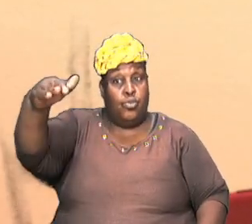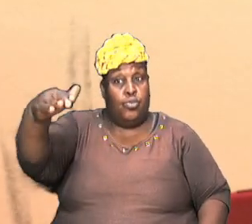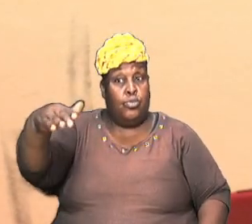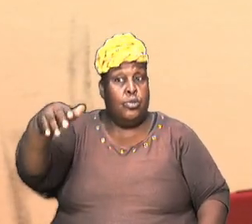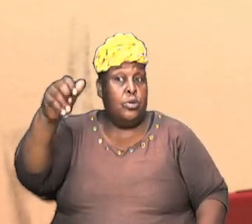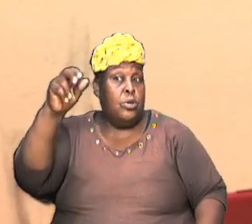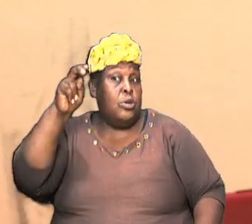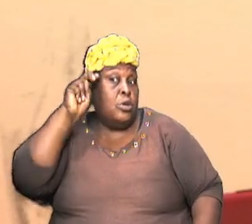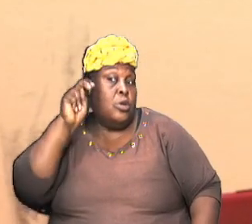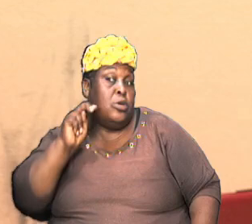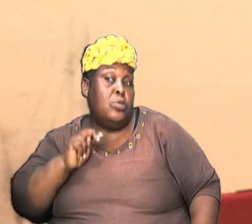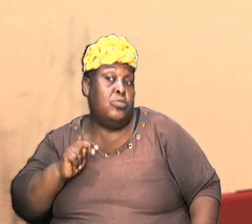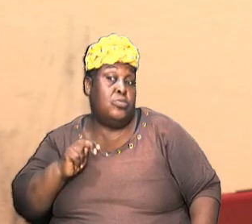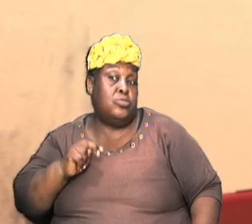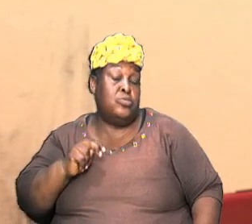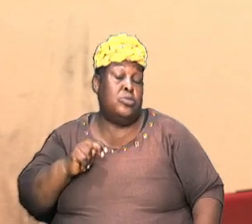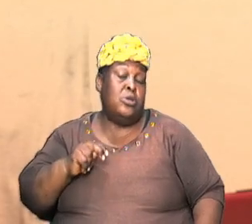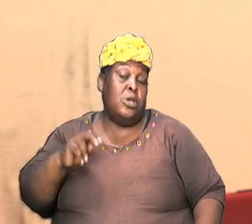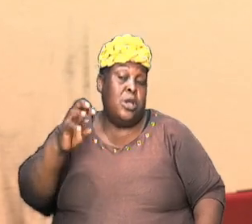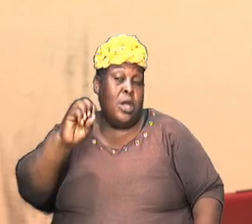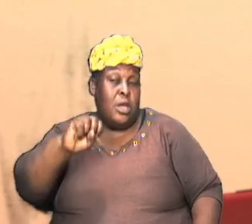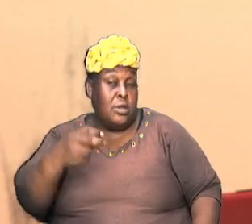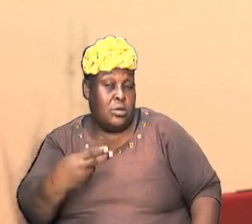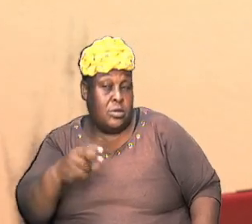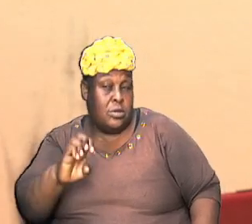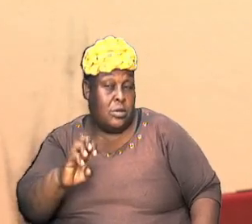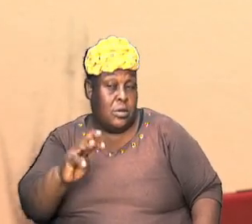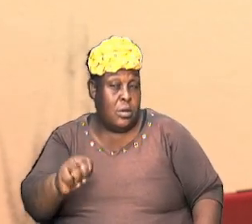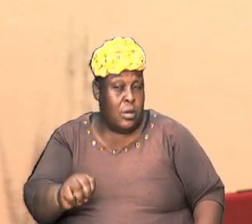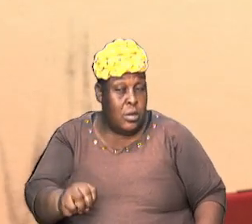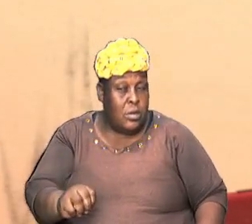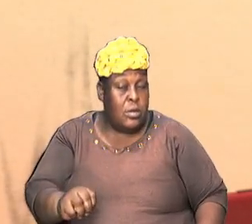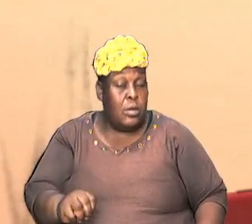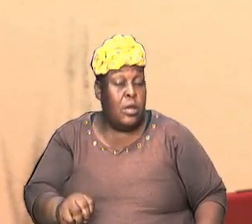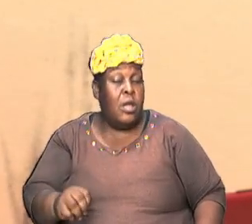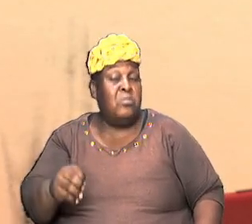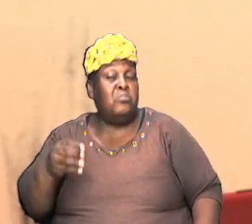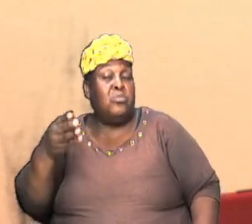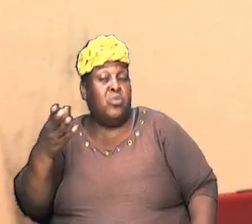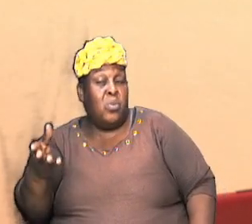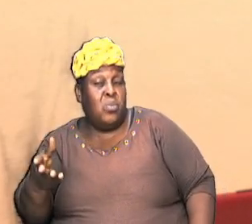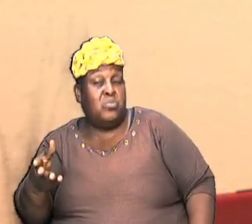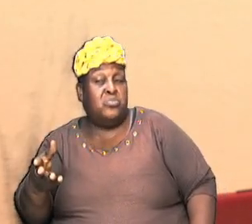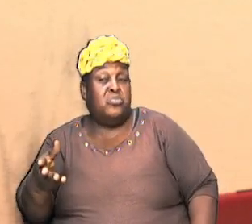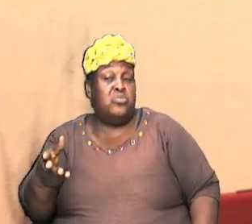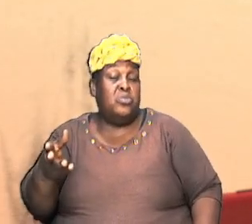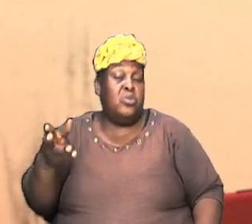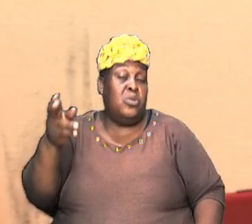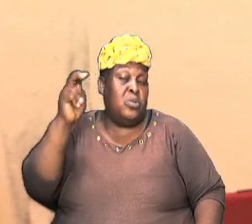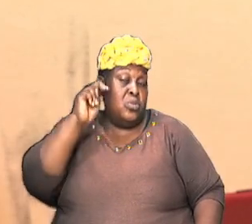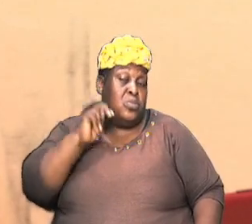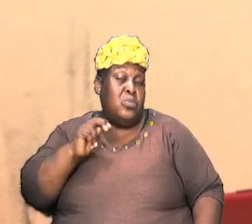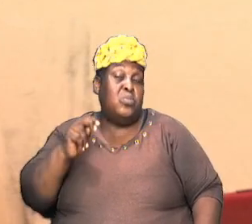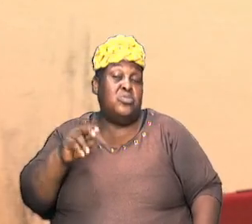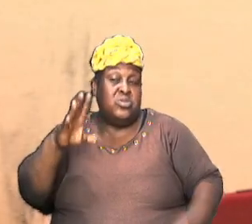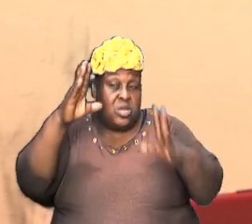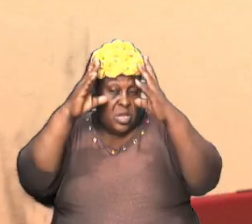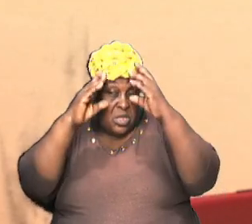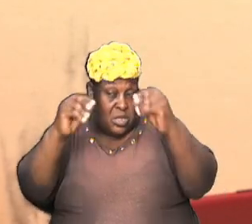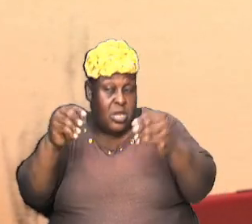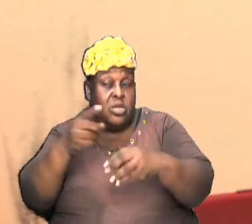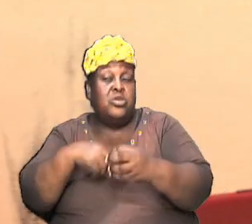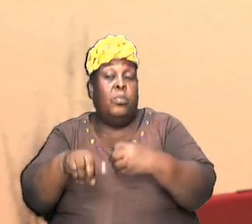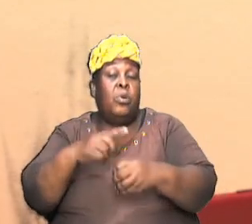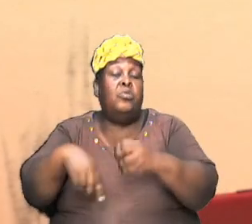around and Shem was around and those that Noah would have taught about the love and the